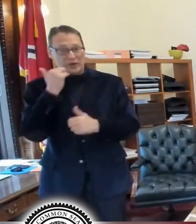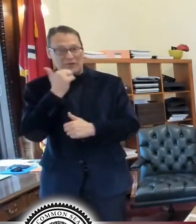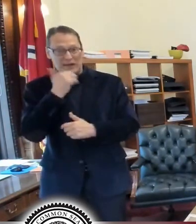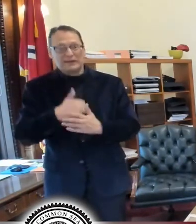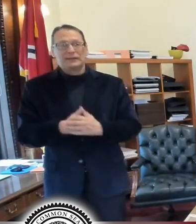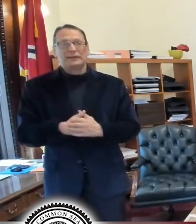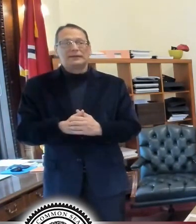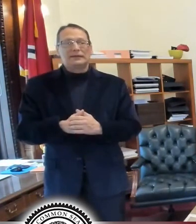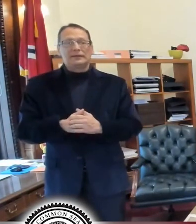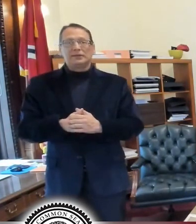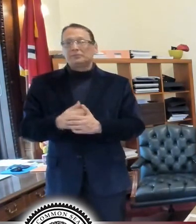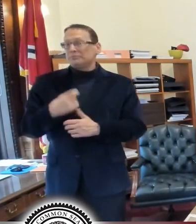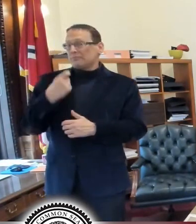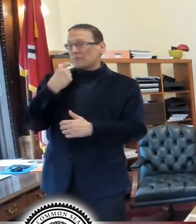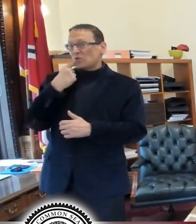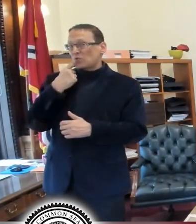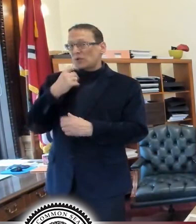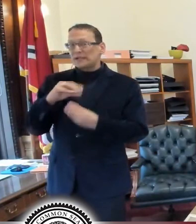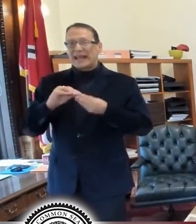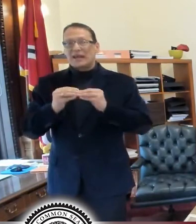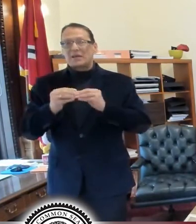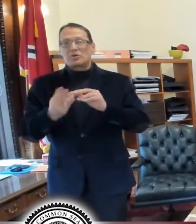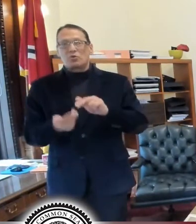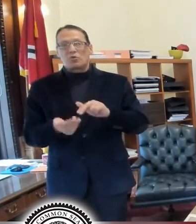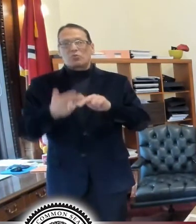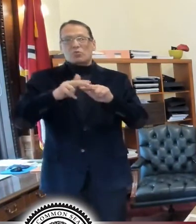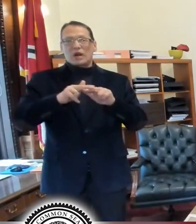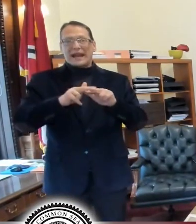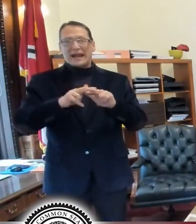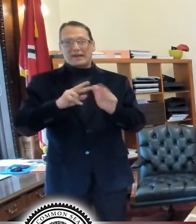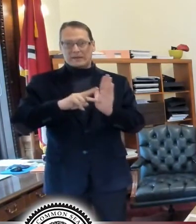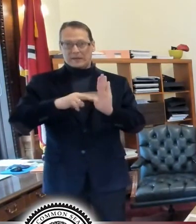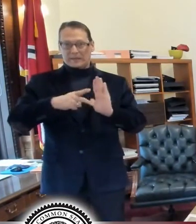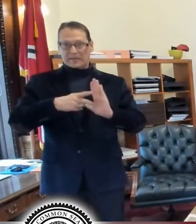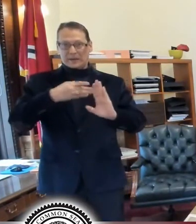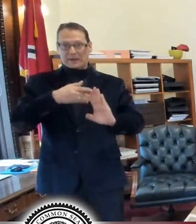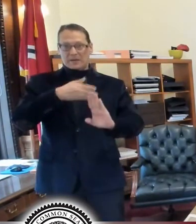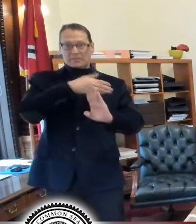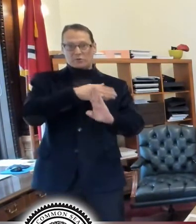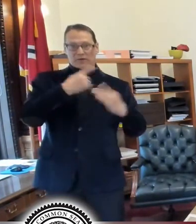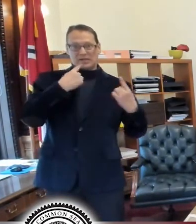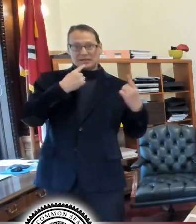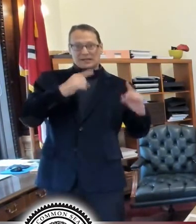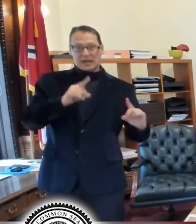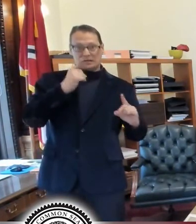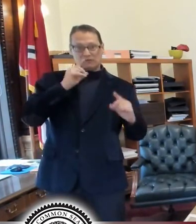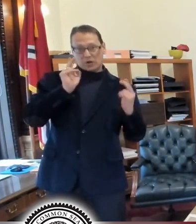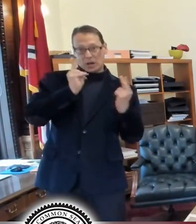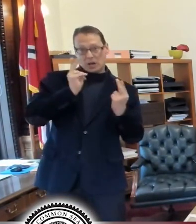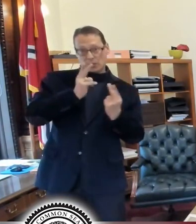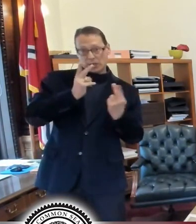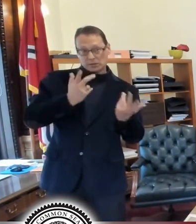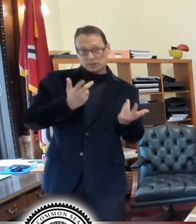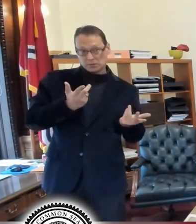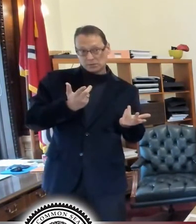Does the rise in recent cases in the city change anything about your previous announcement for Halloween on Saturday?